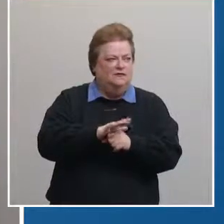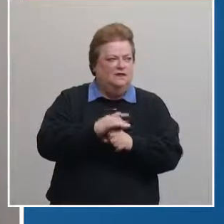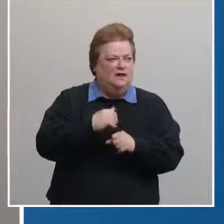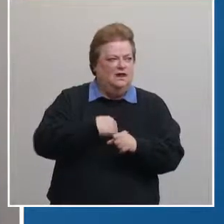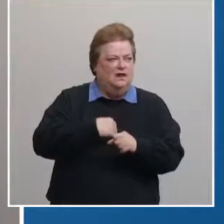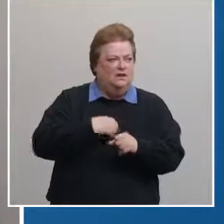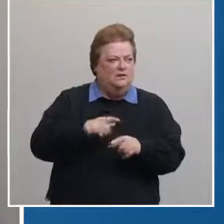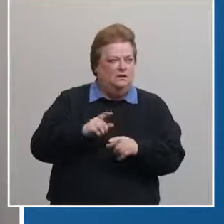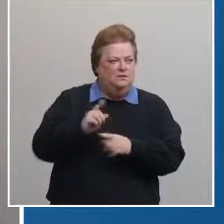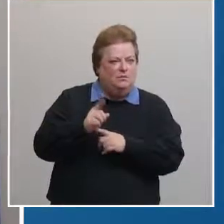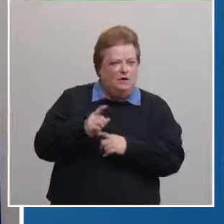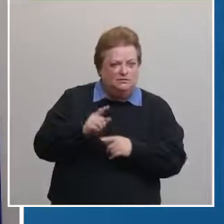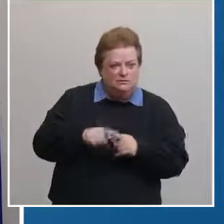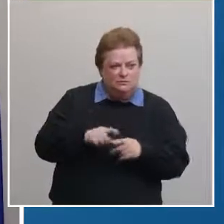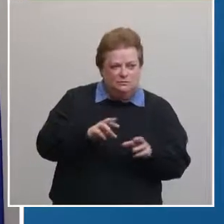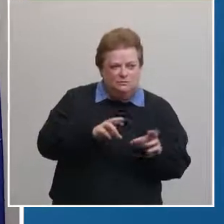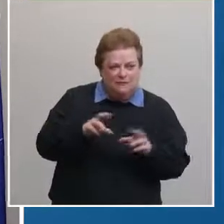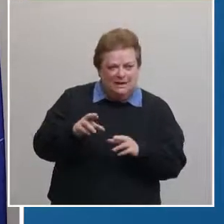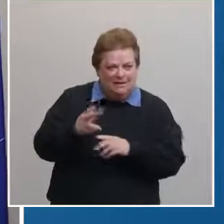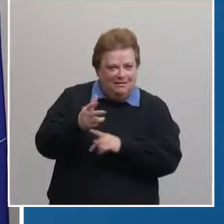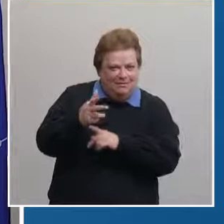a moment while our folks get the camera ready